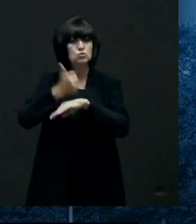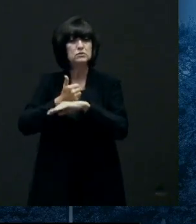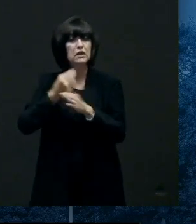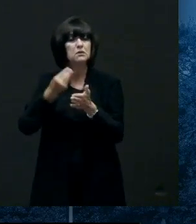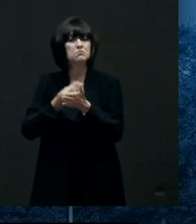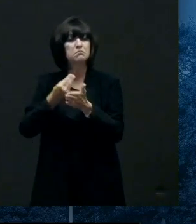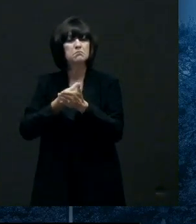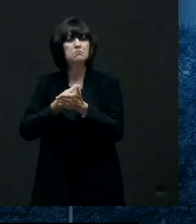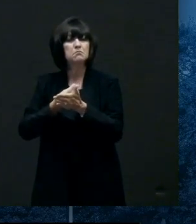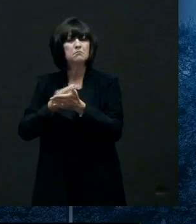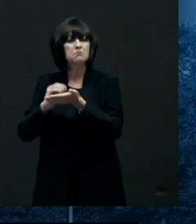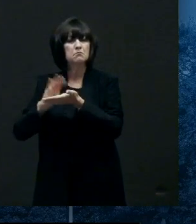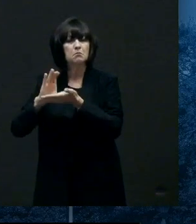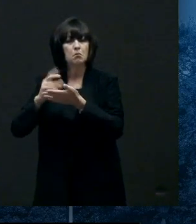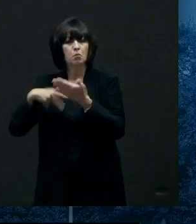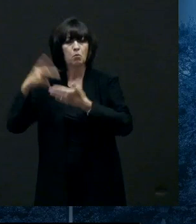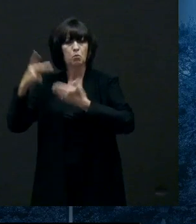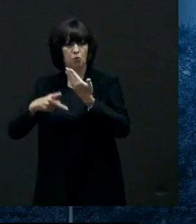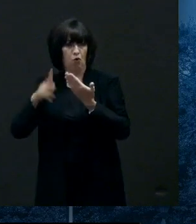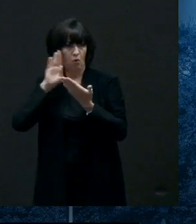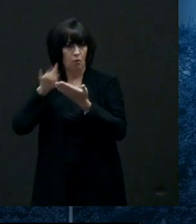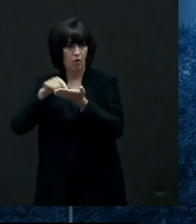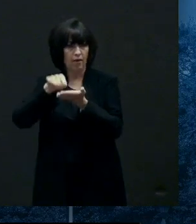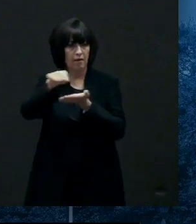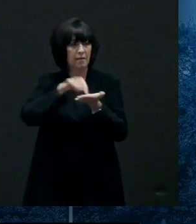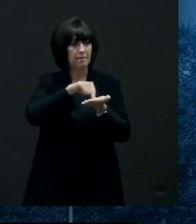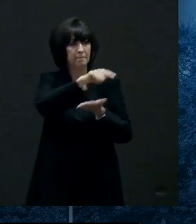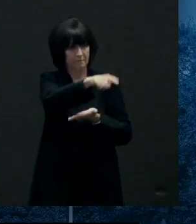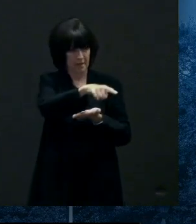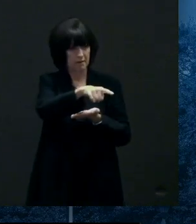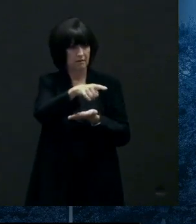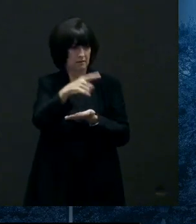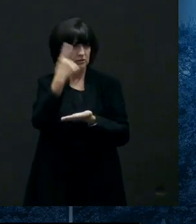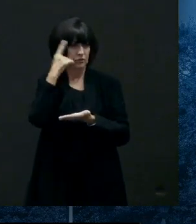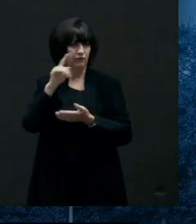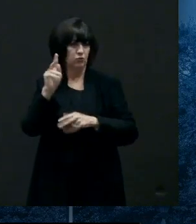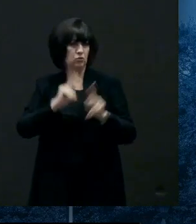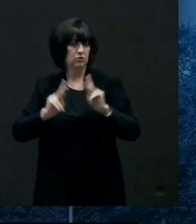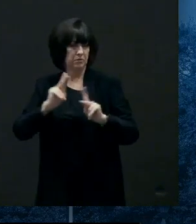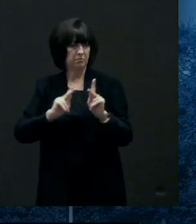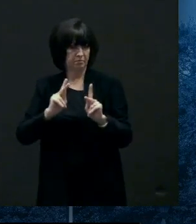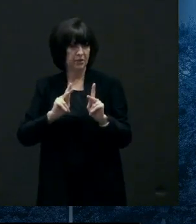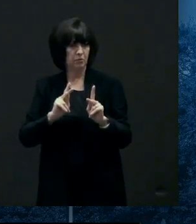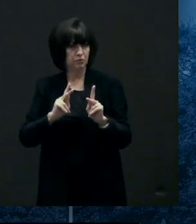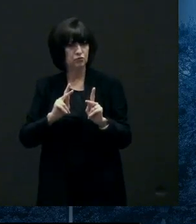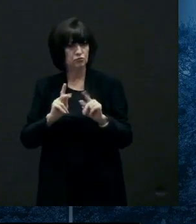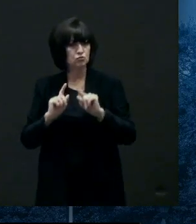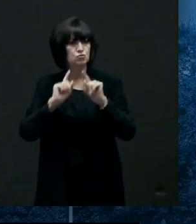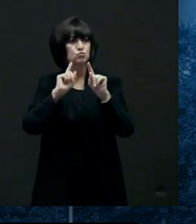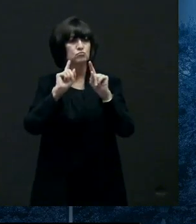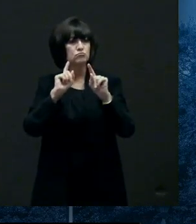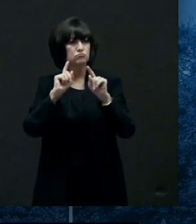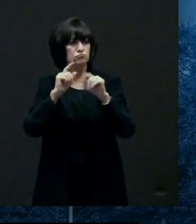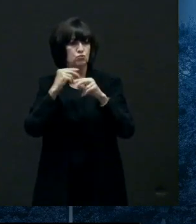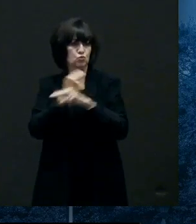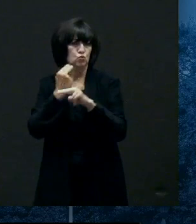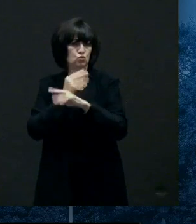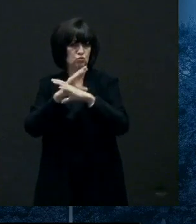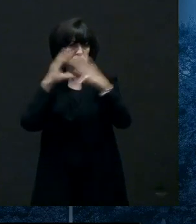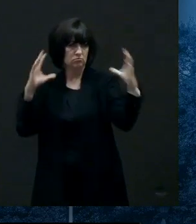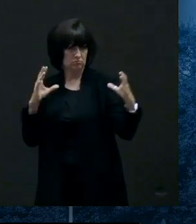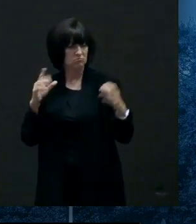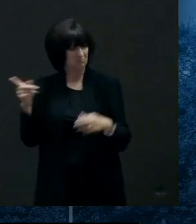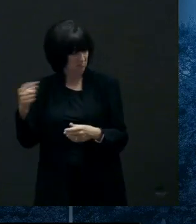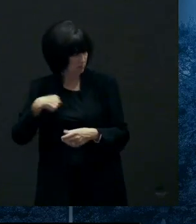yeah so we've talked about telemedicine in delaware for years uh going back to my days as uh as lieutenant governor when i did a lot of work